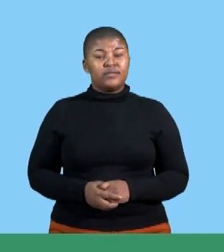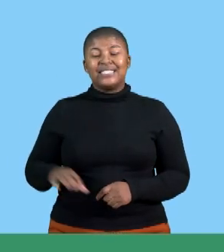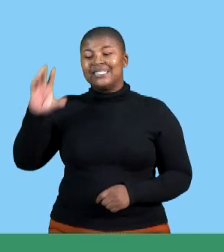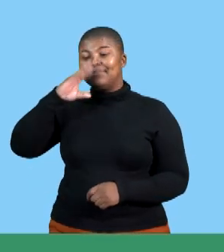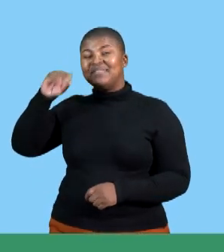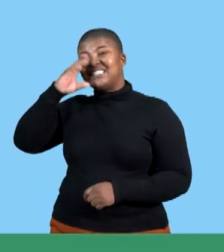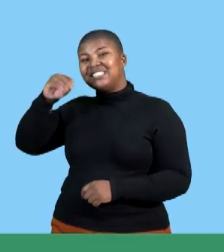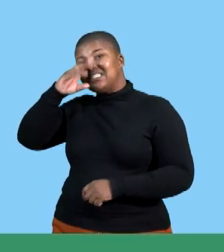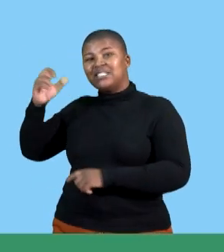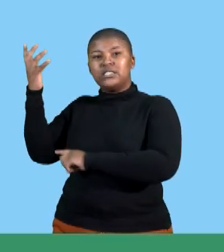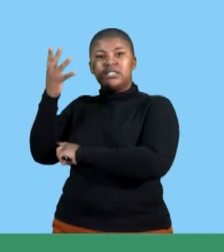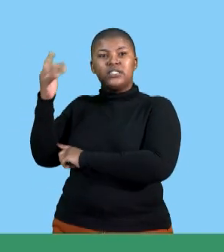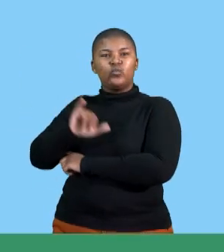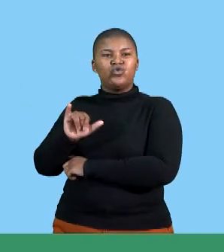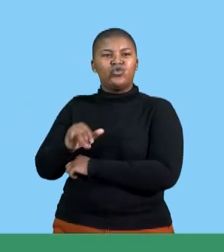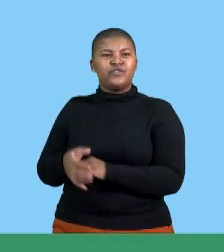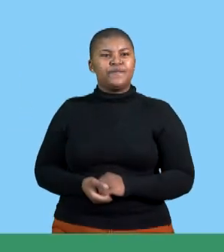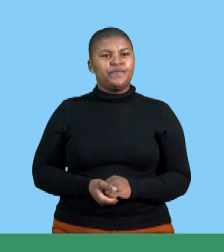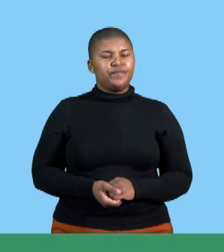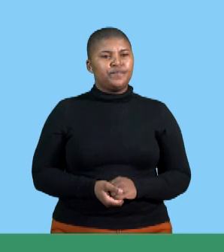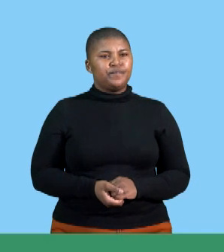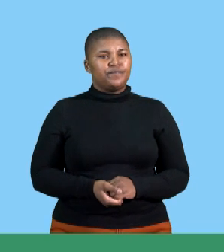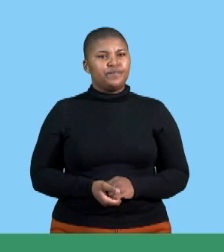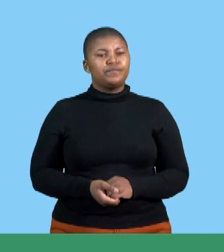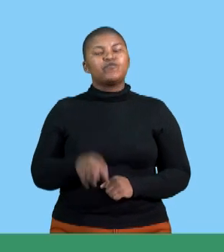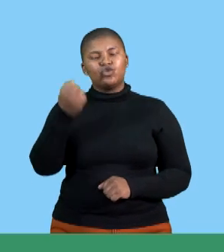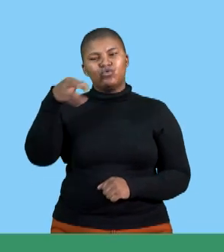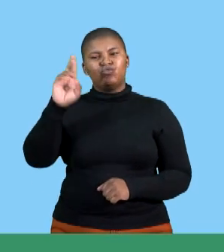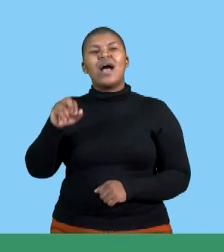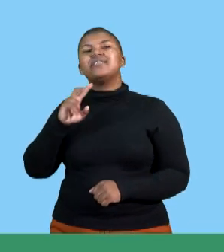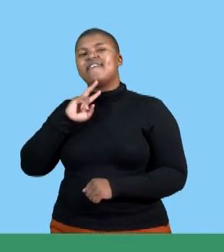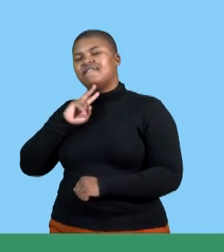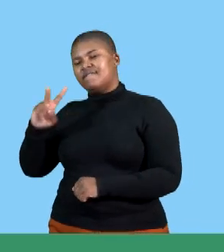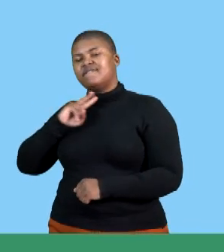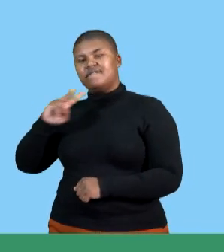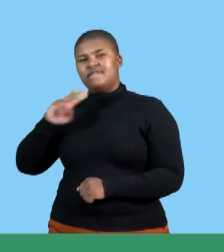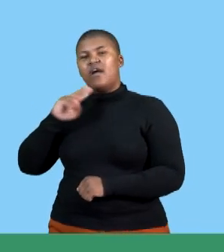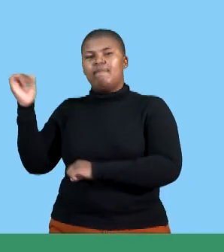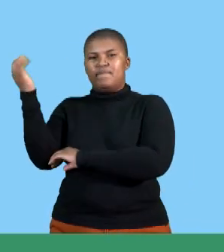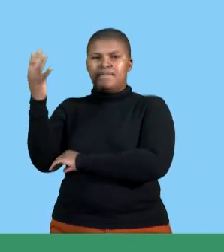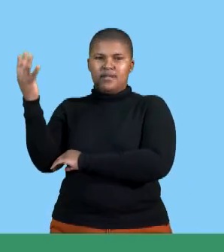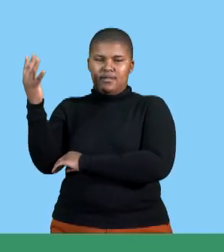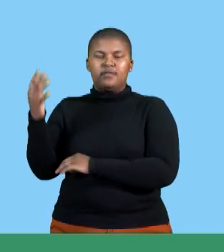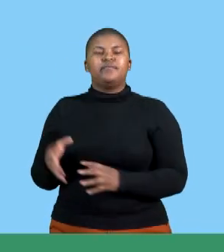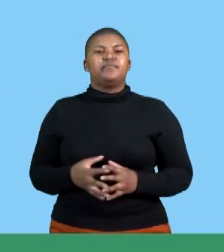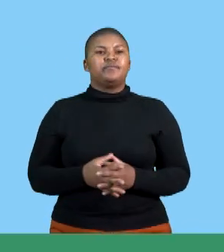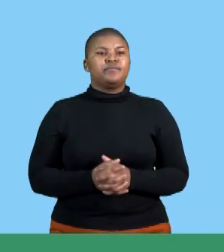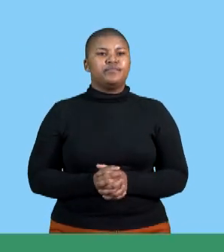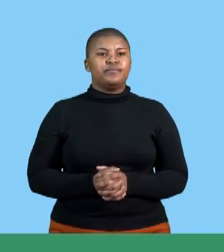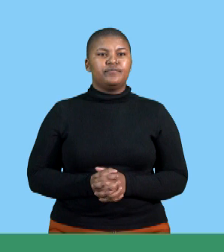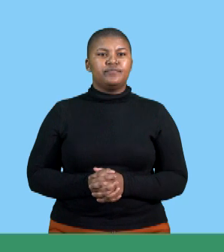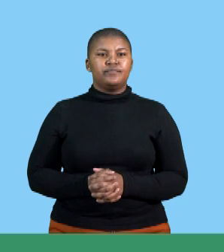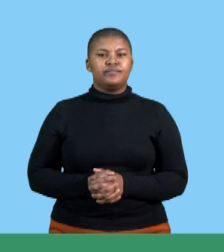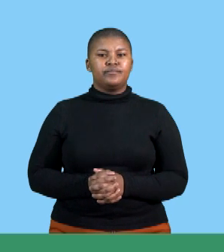through a speech what do you think that is yes you are correct the correct answer is a verbal